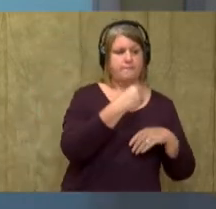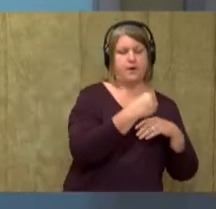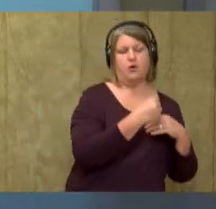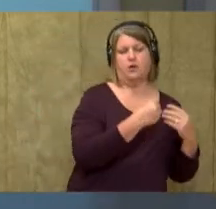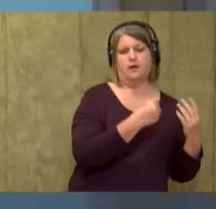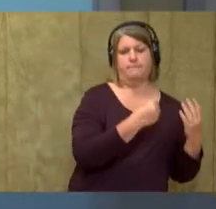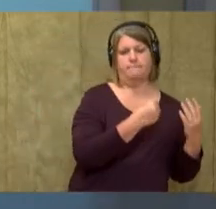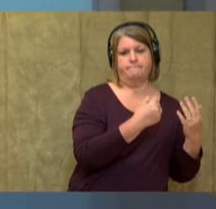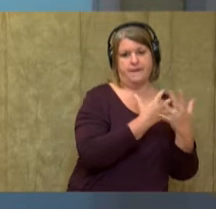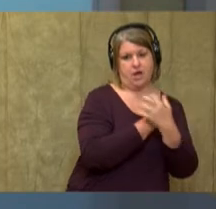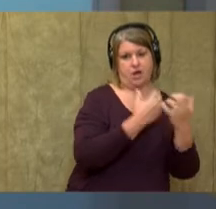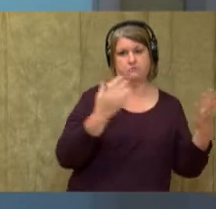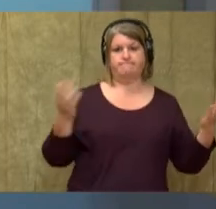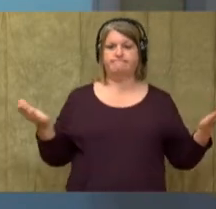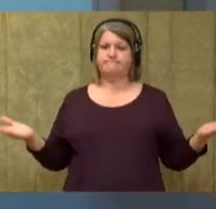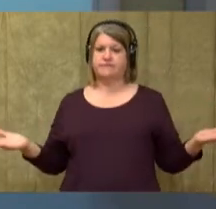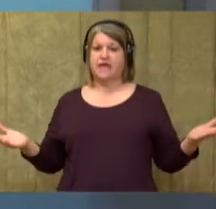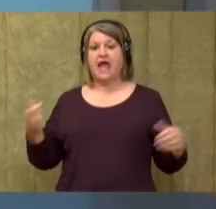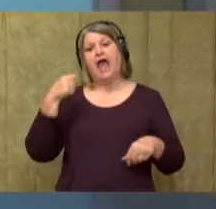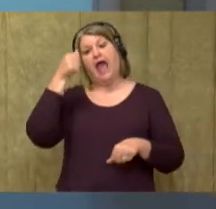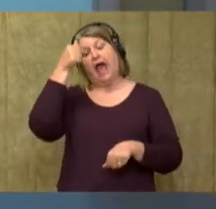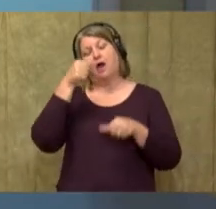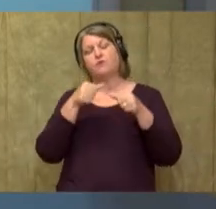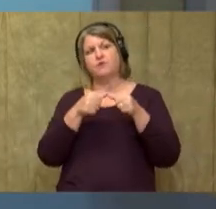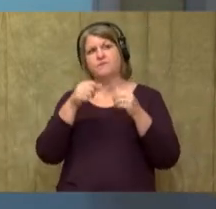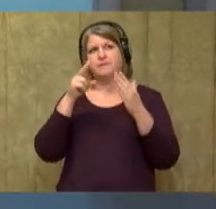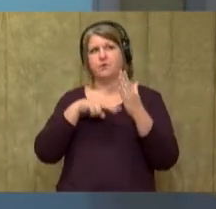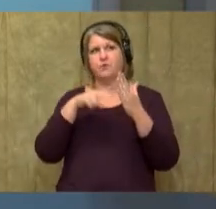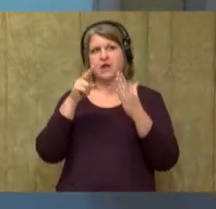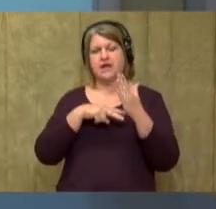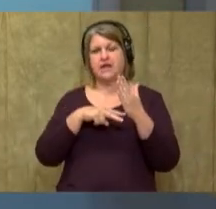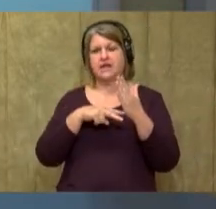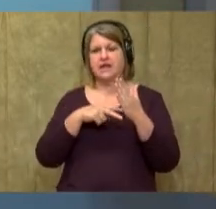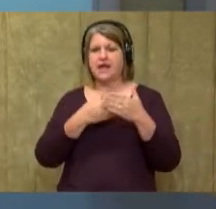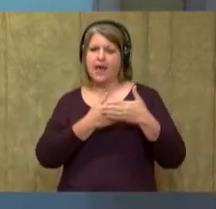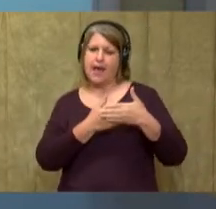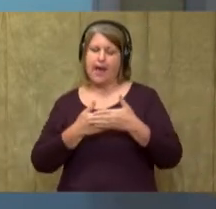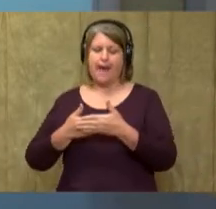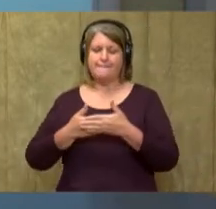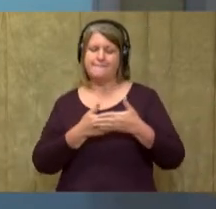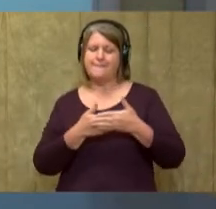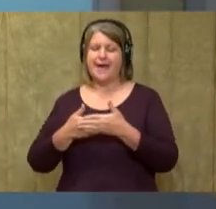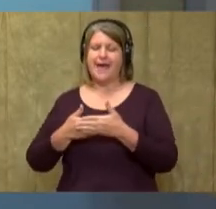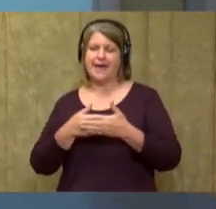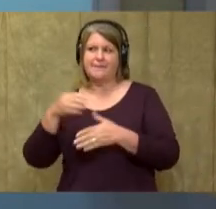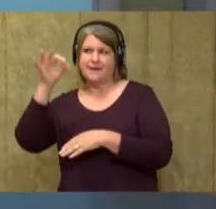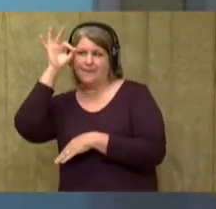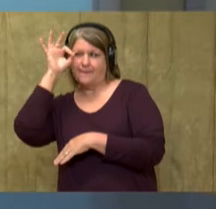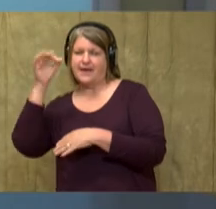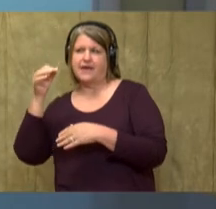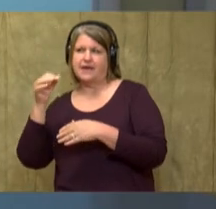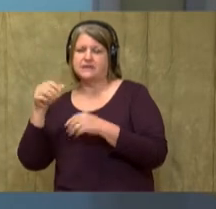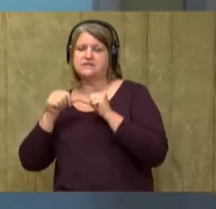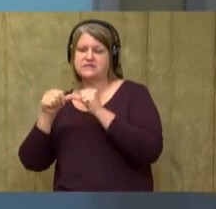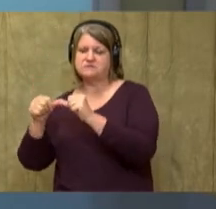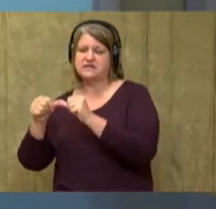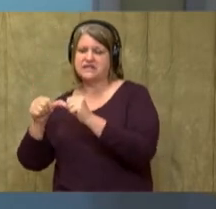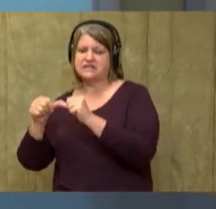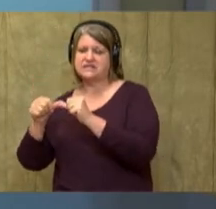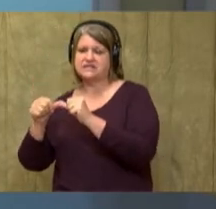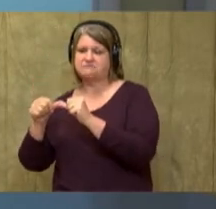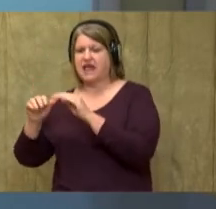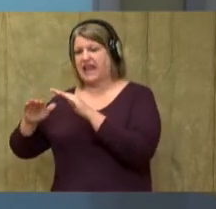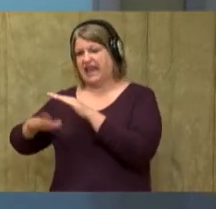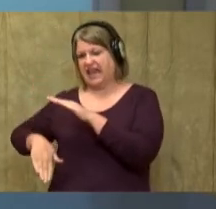Hmm. I remember reading that a baby panda spends less time with its mother. So,